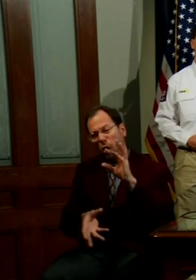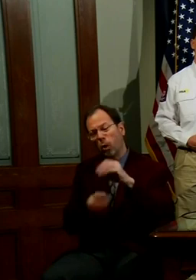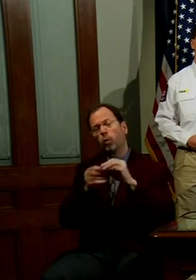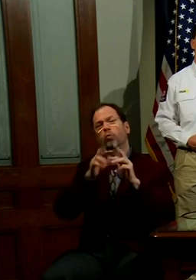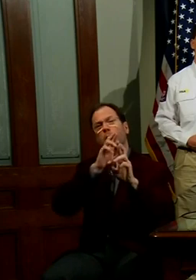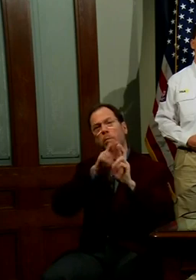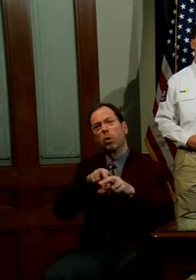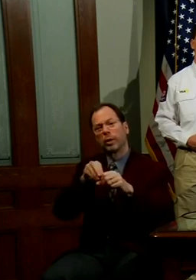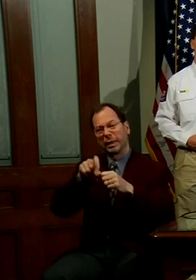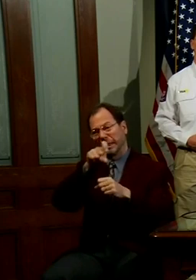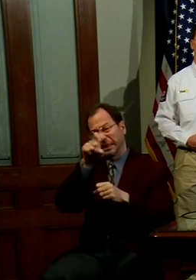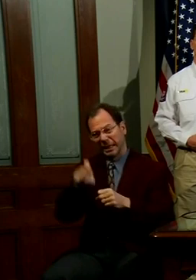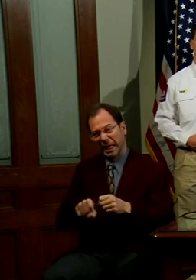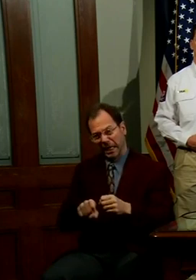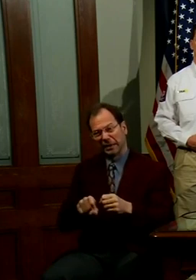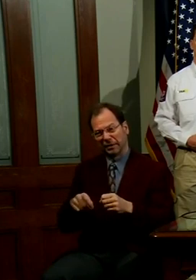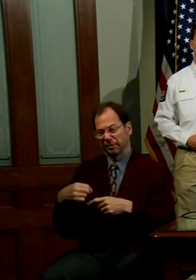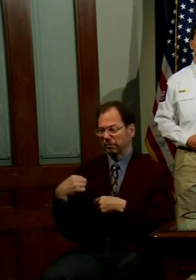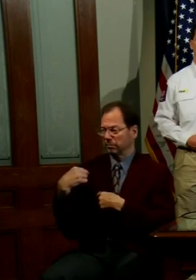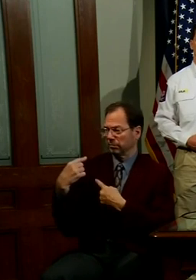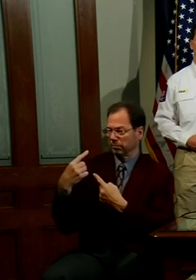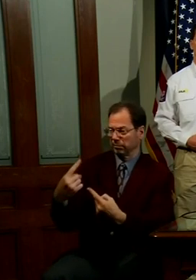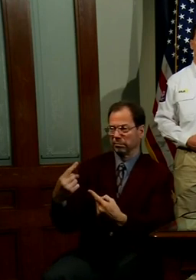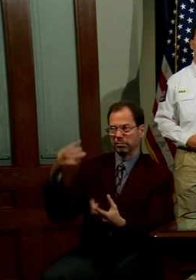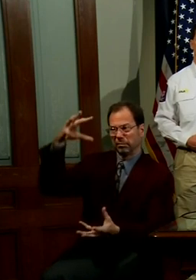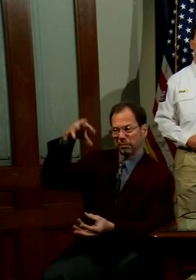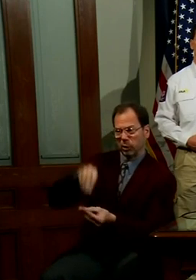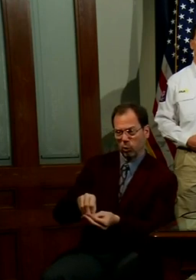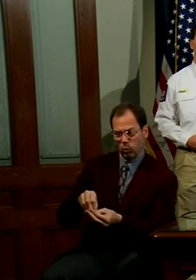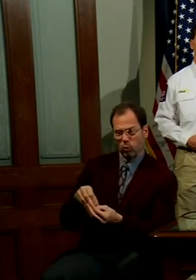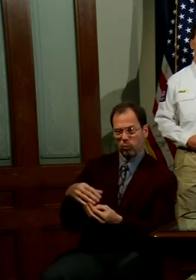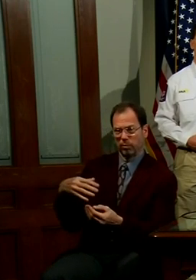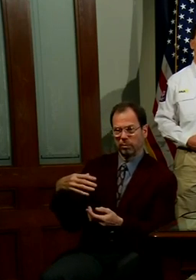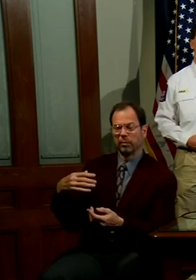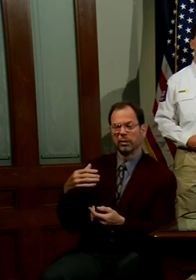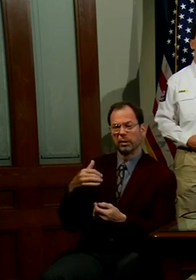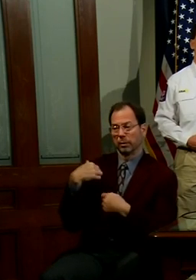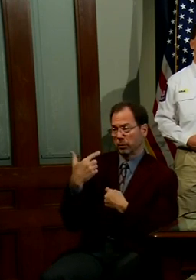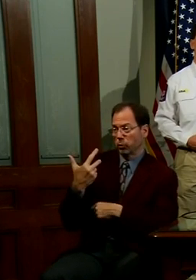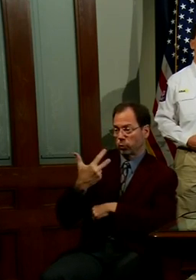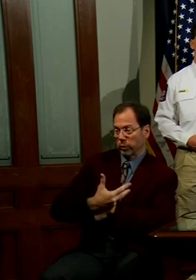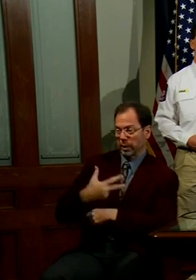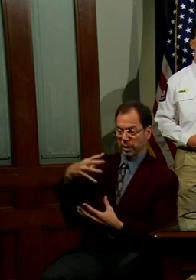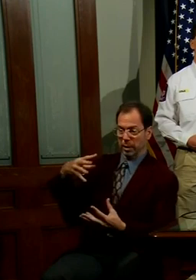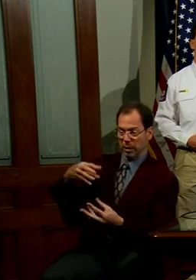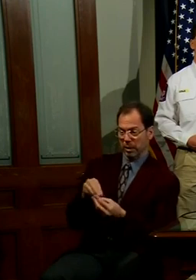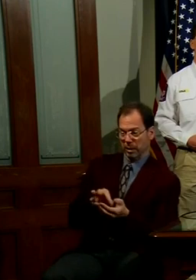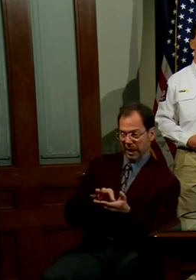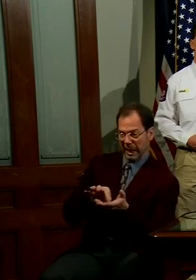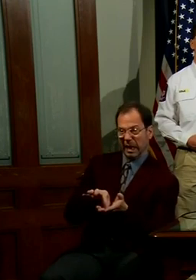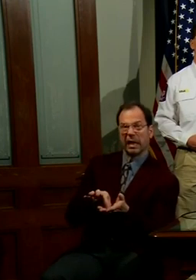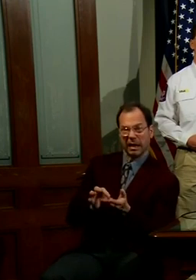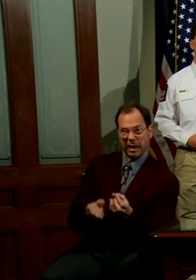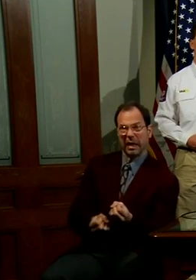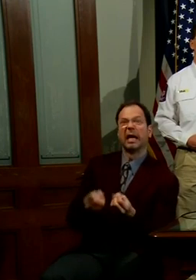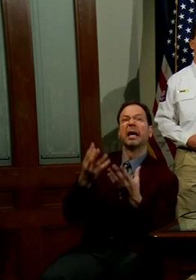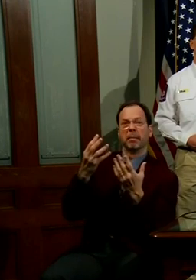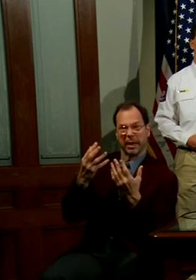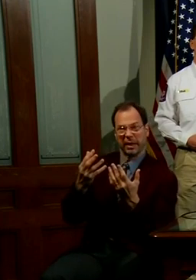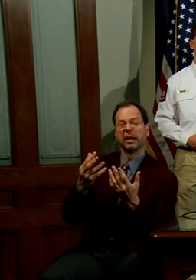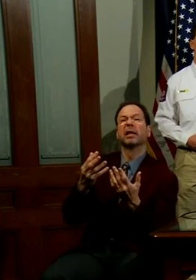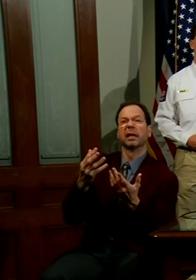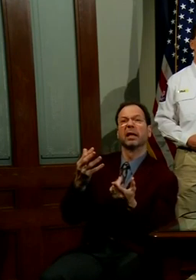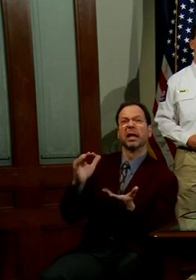reported in the state of Texas, over the past three days, that cumulative case trend line has